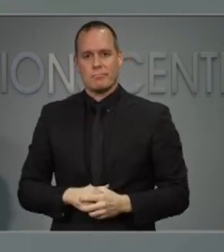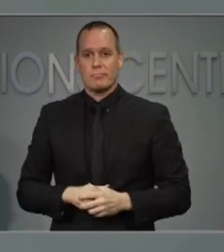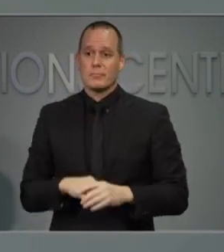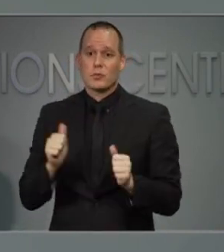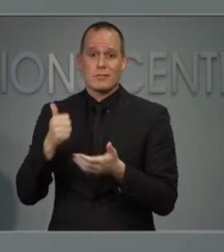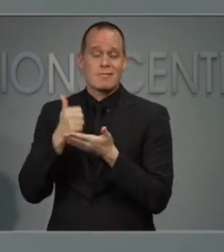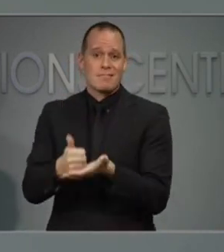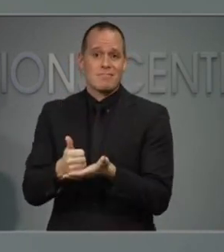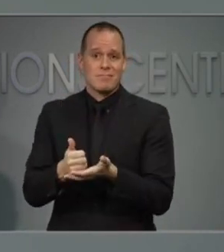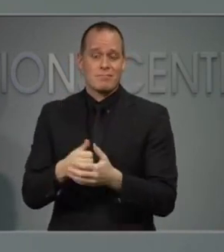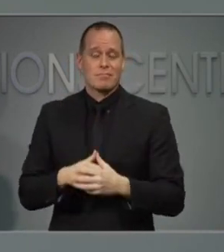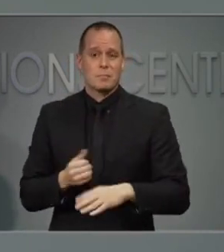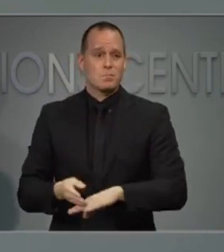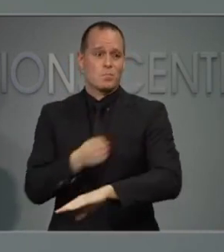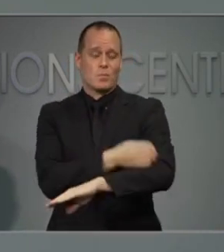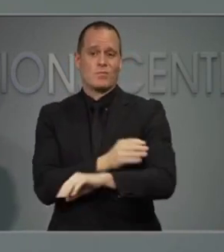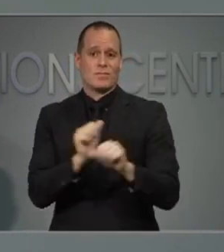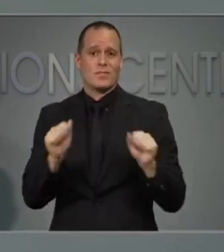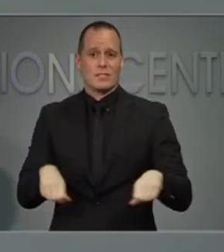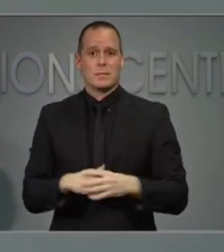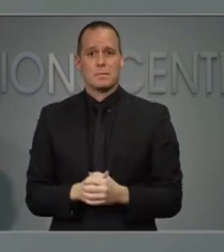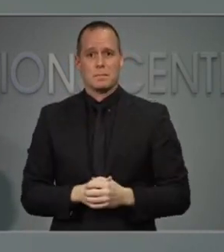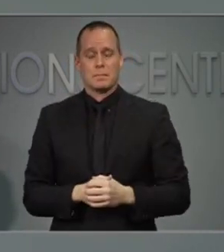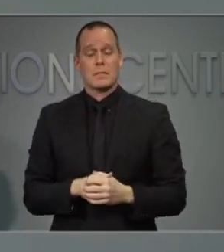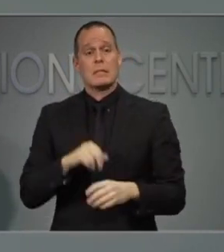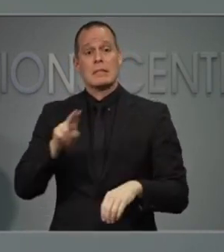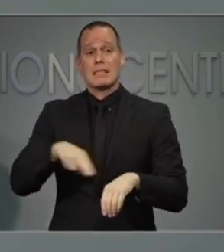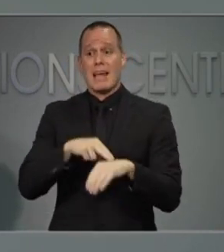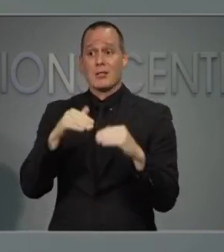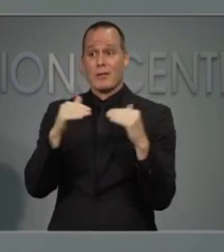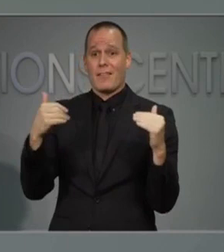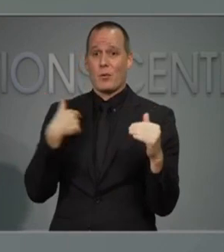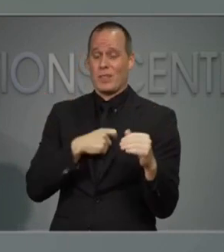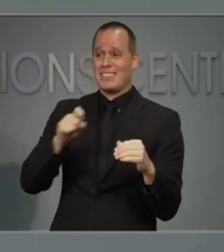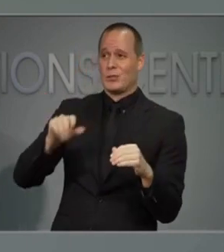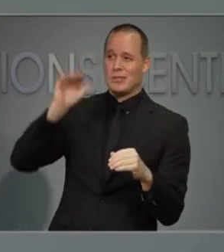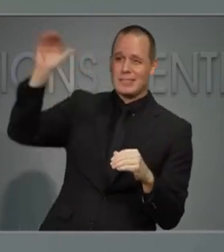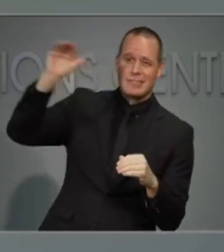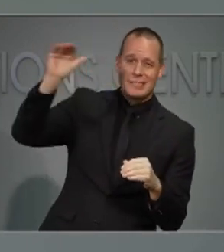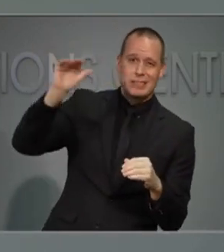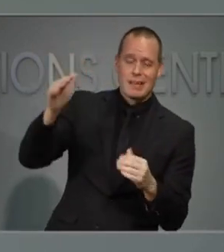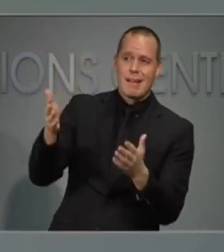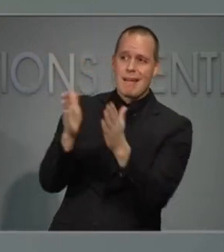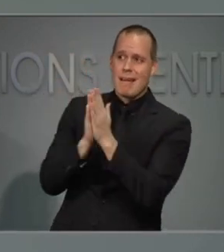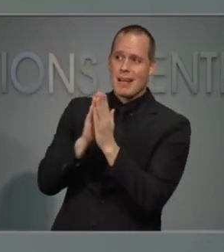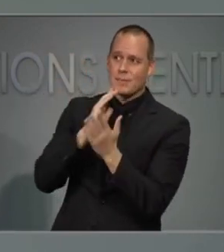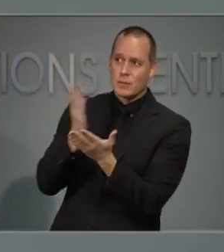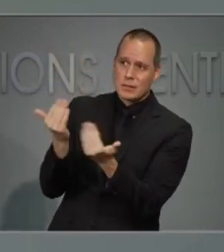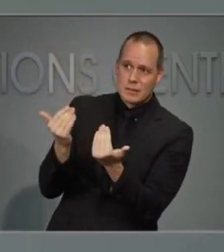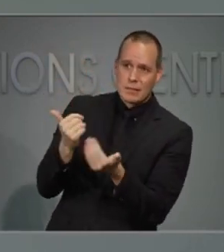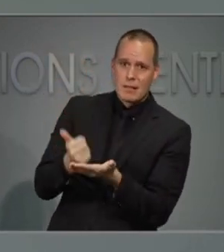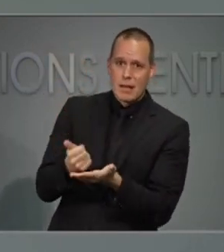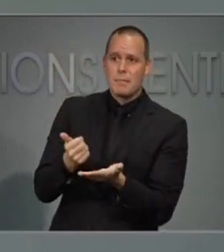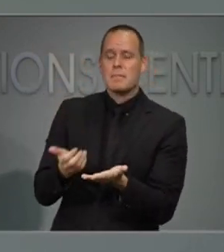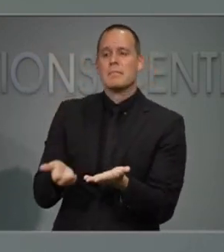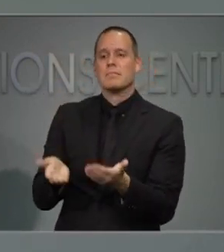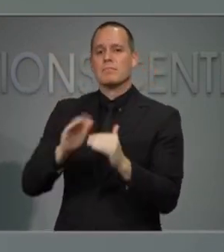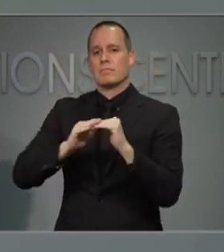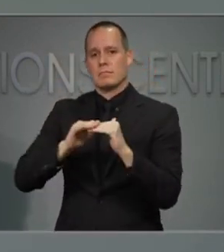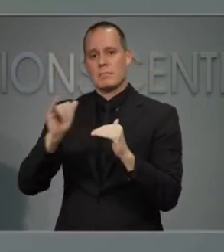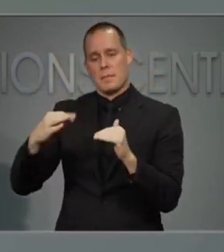we need to support these critical providers so that many North Carolinians who rely upon them for their health and well-being are protected.